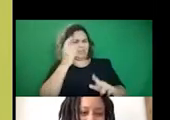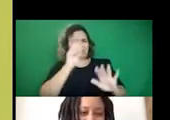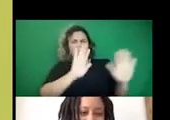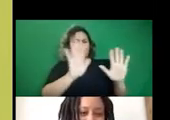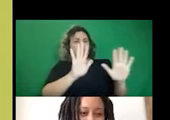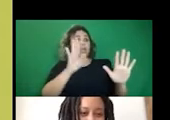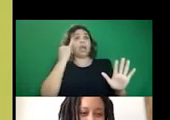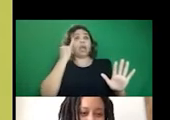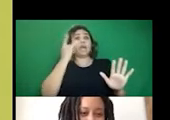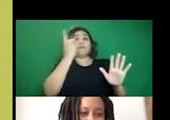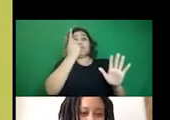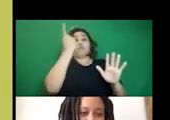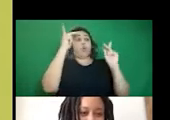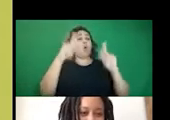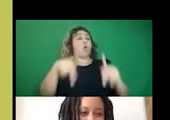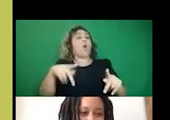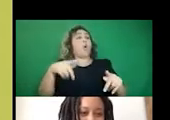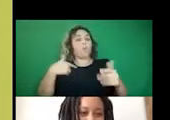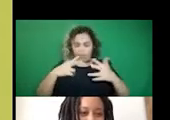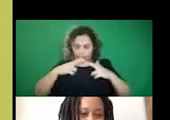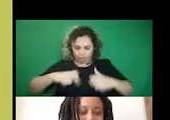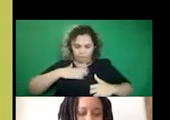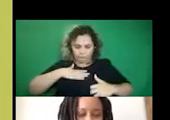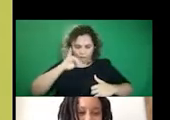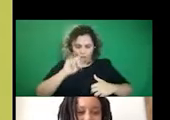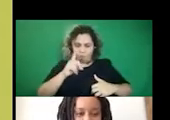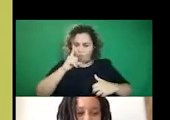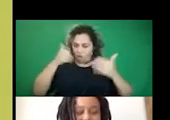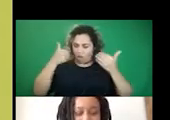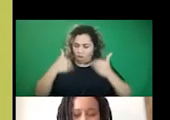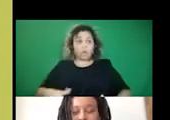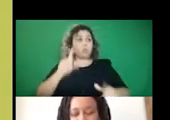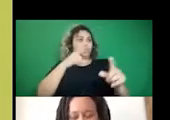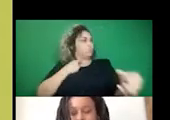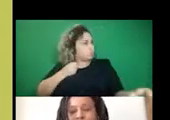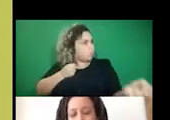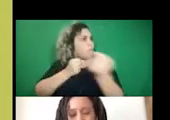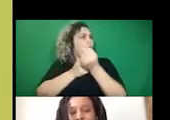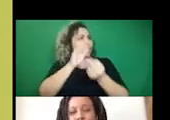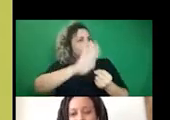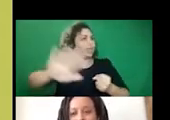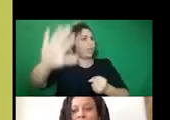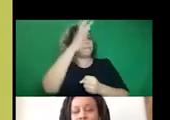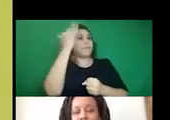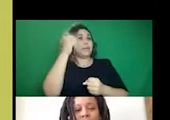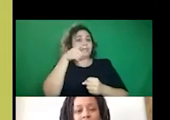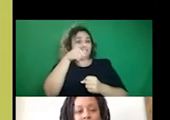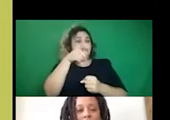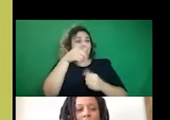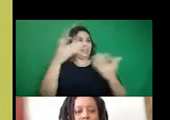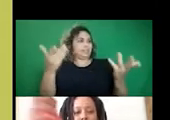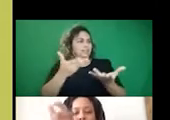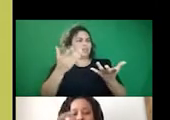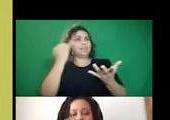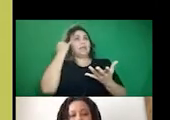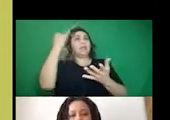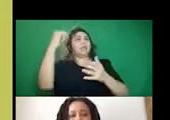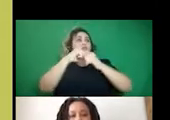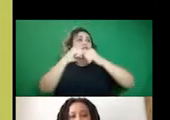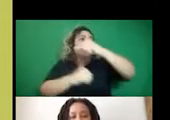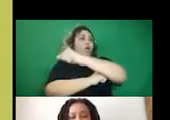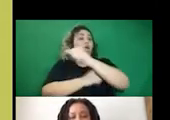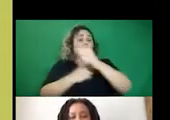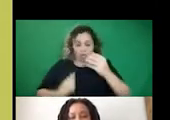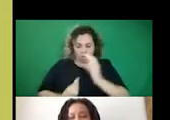it's somebody trying to come to terms and figure out their identity and we should be supporting them because literally these years are so fundamental in, in